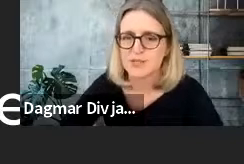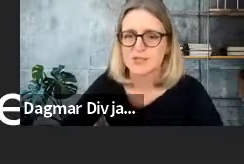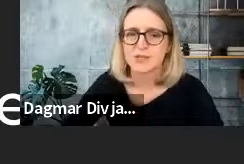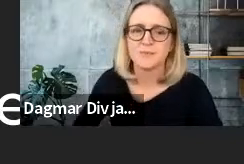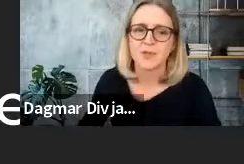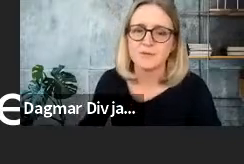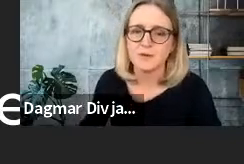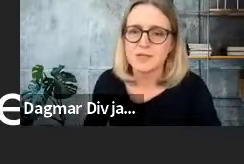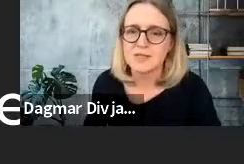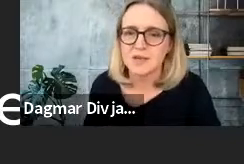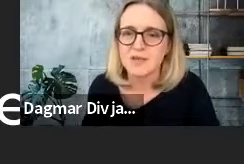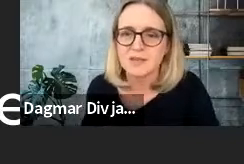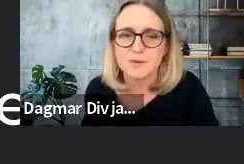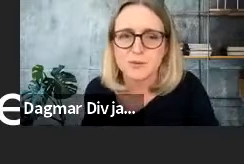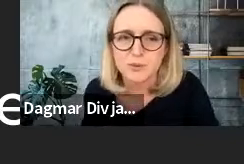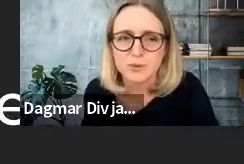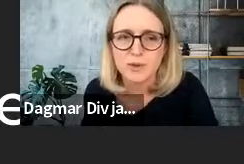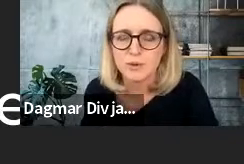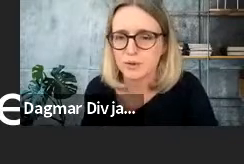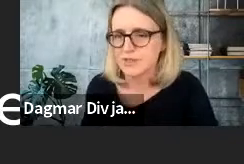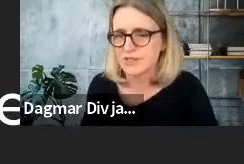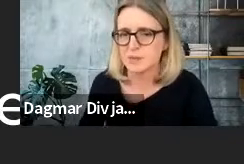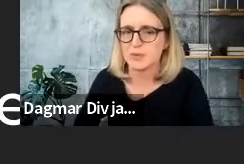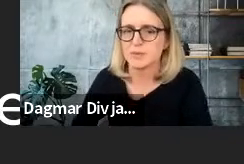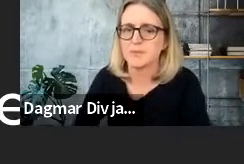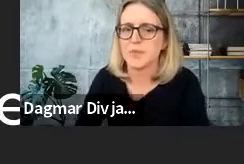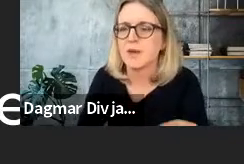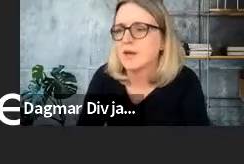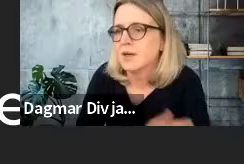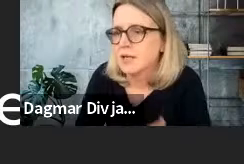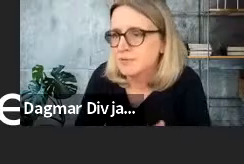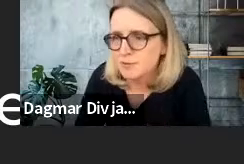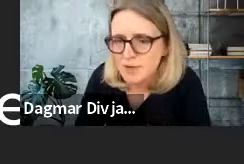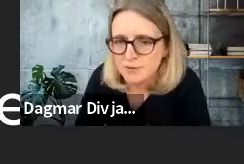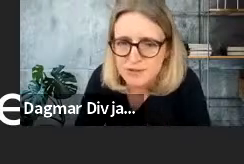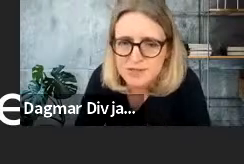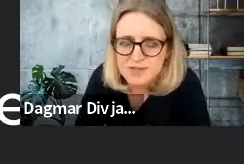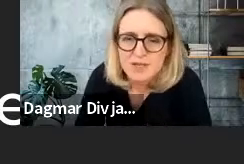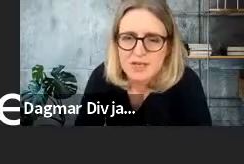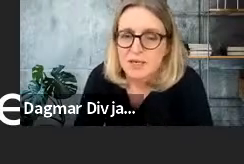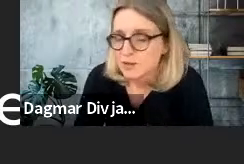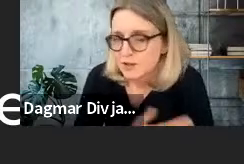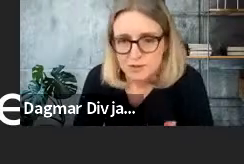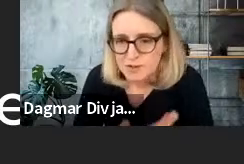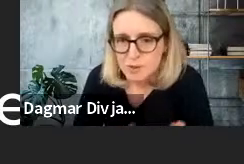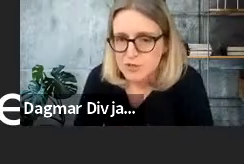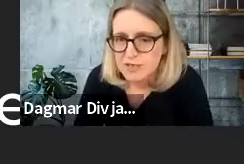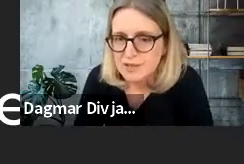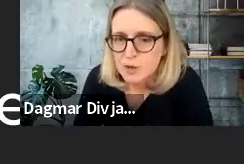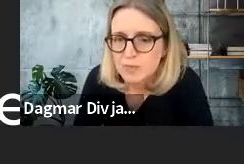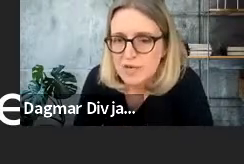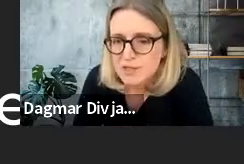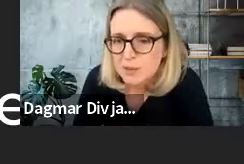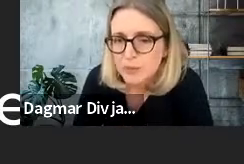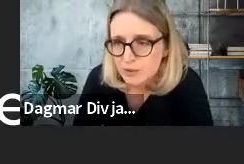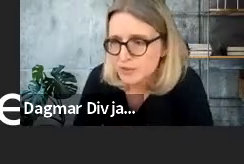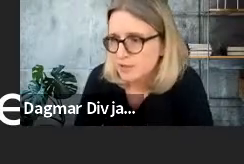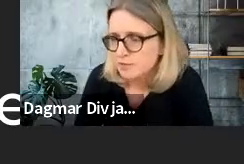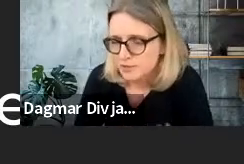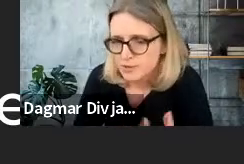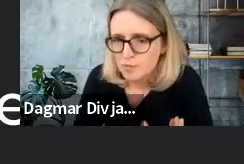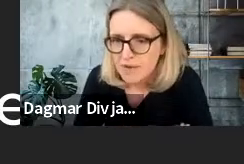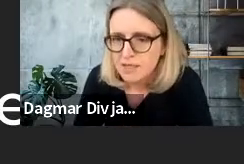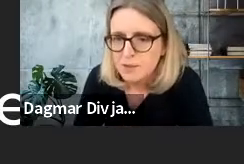polish at first sight the rule looks simple if the reference the subjects are masculine